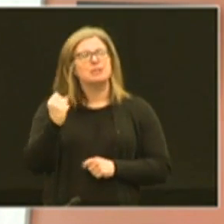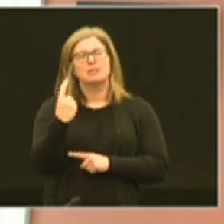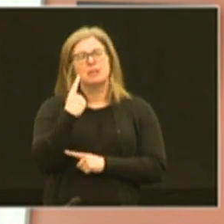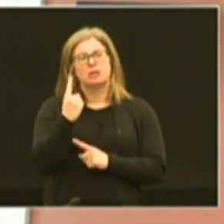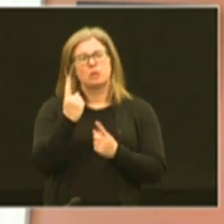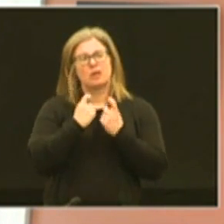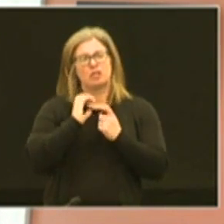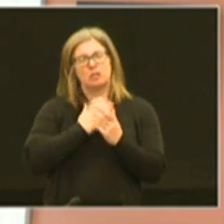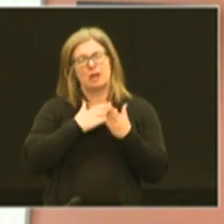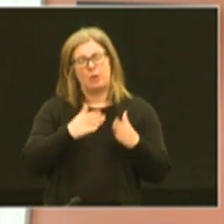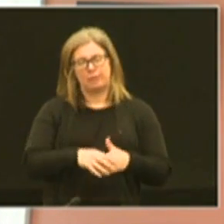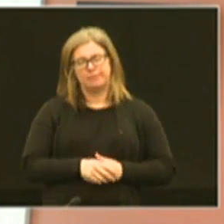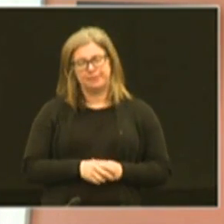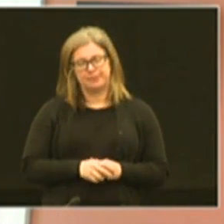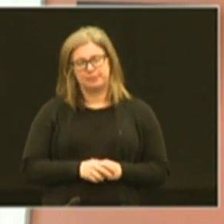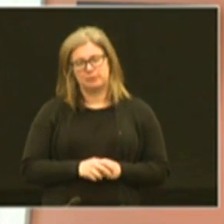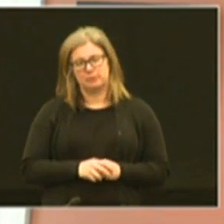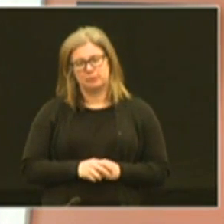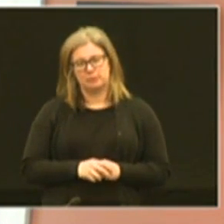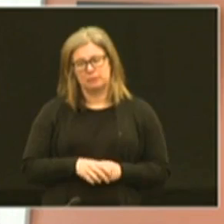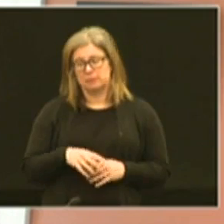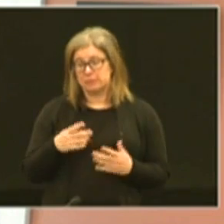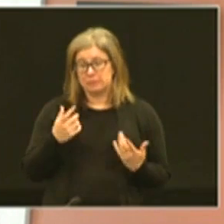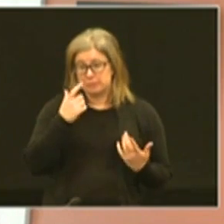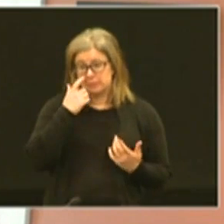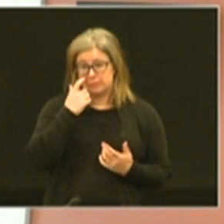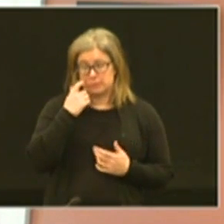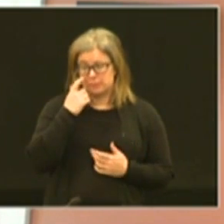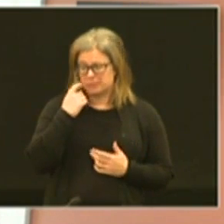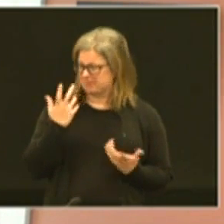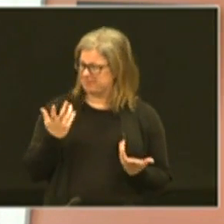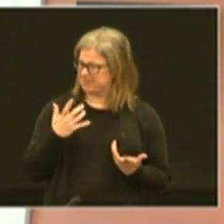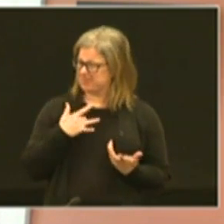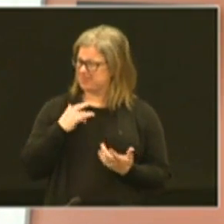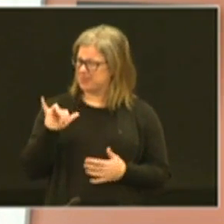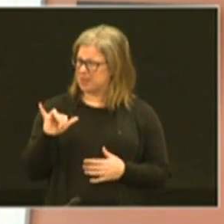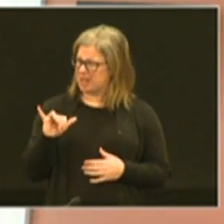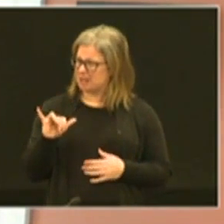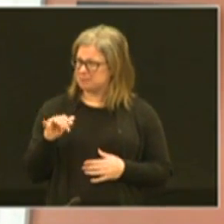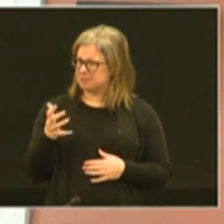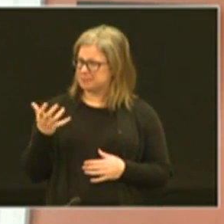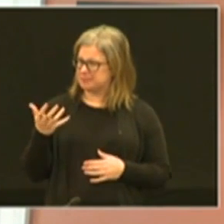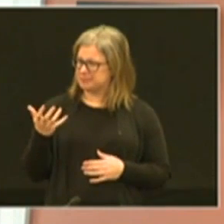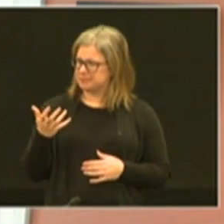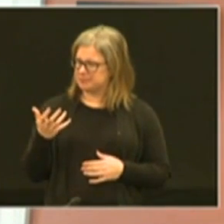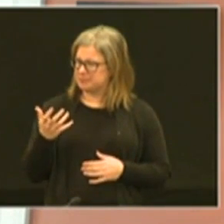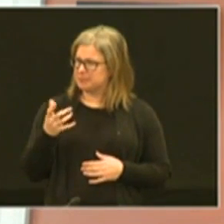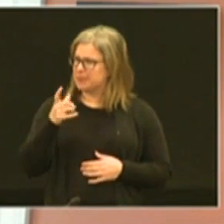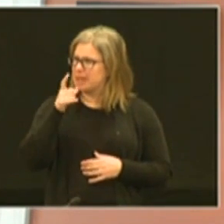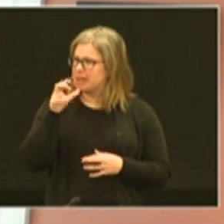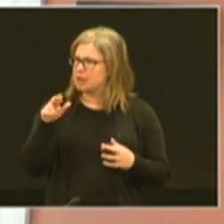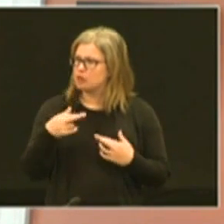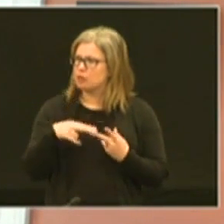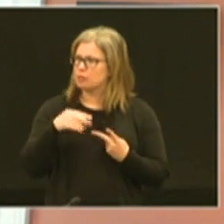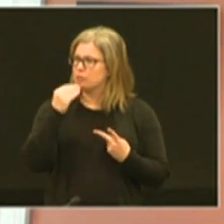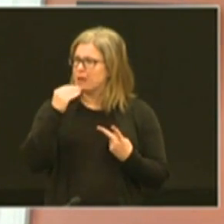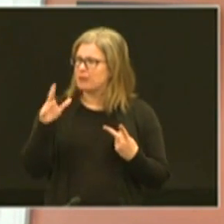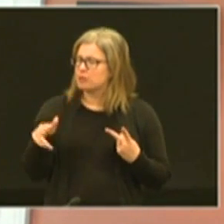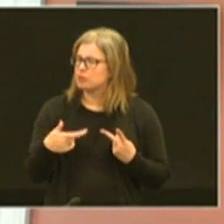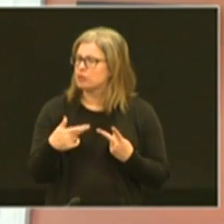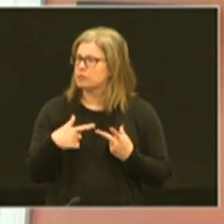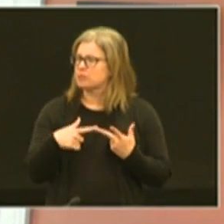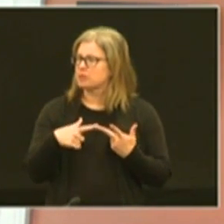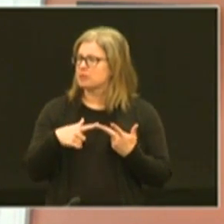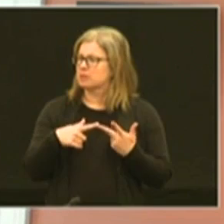questions our way. What's it like Dr. Polio in the in the lunch rooms breakfast rooms or dining